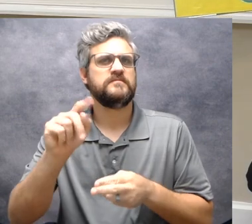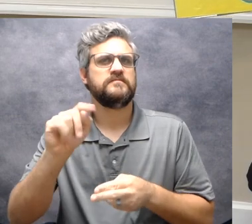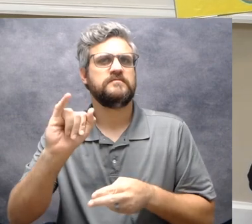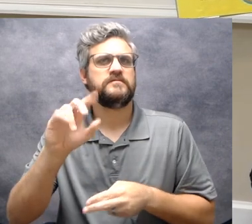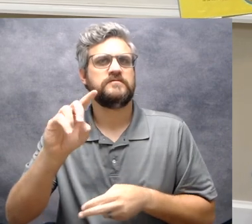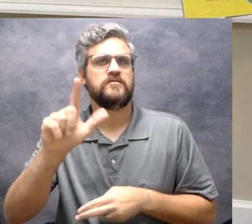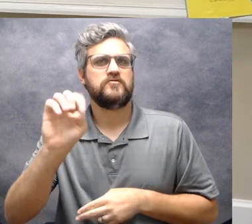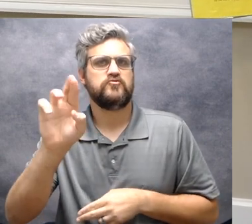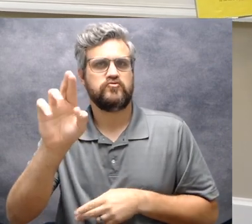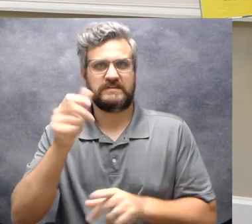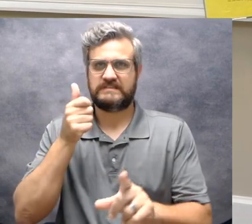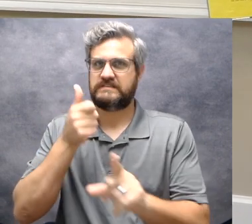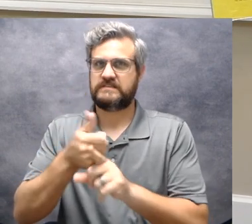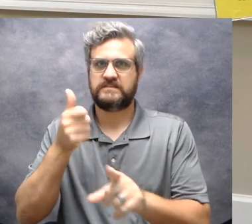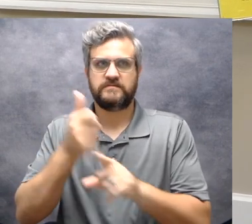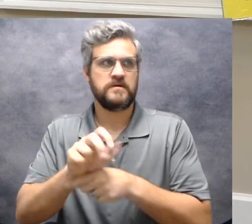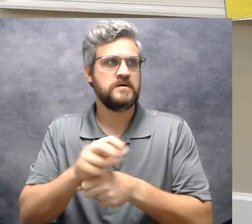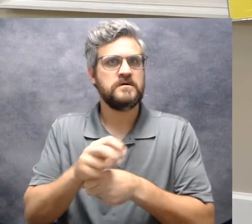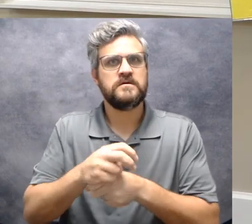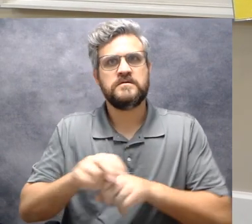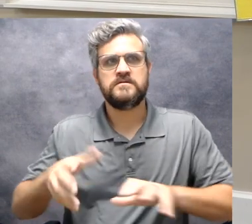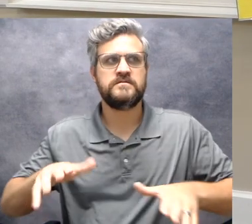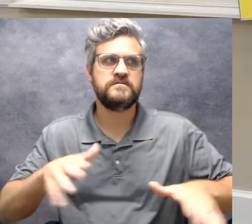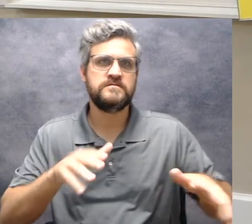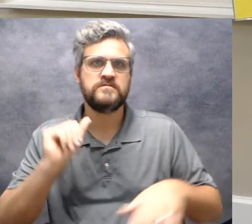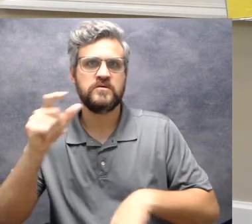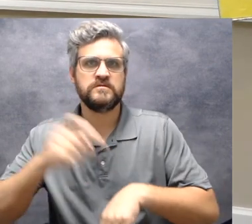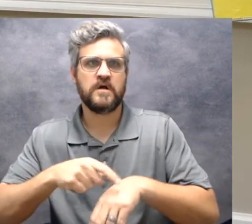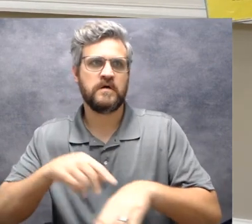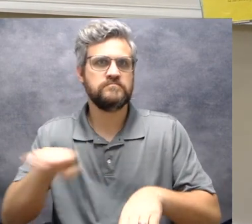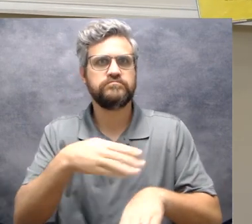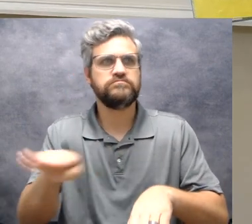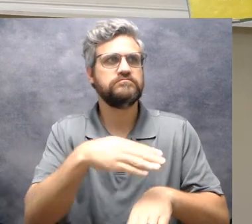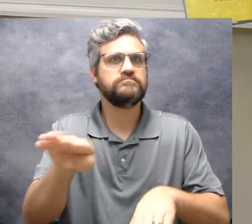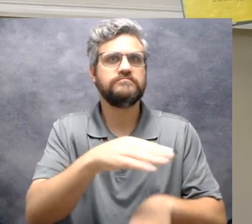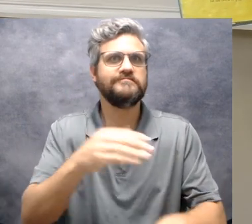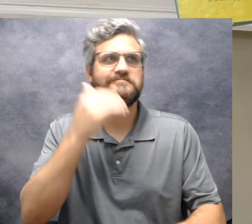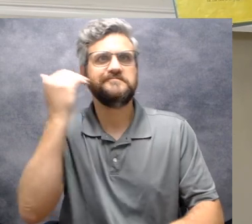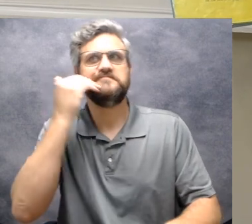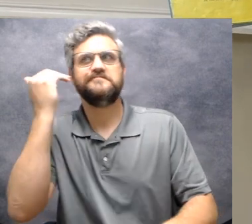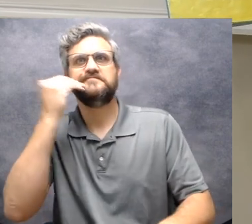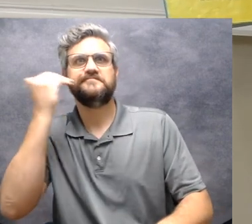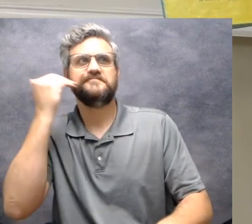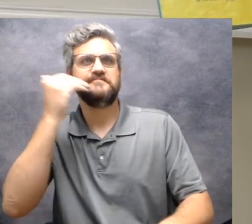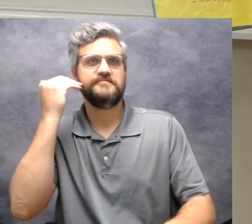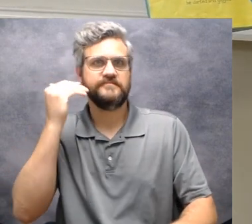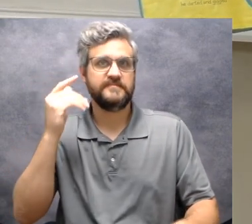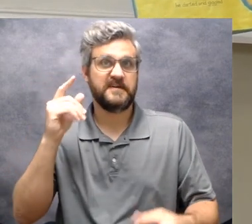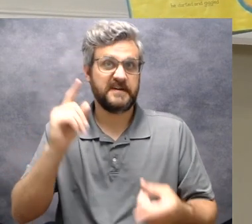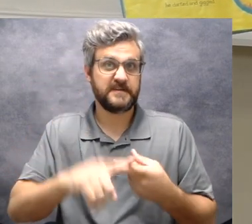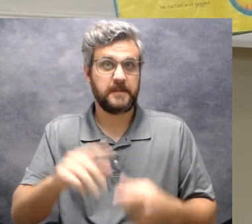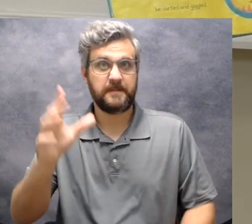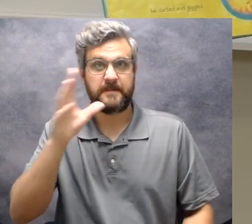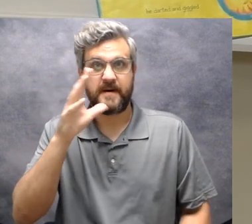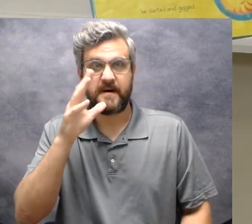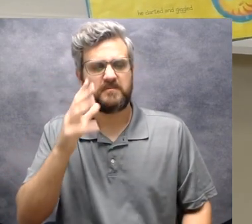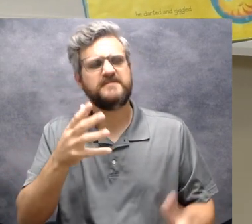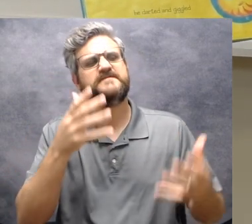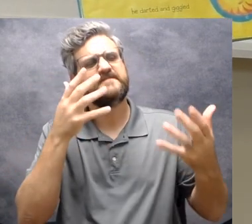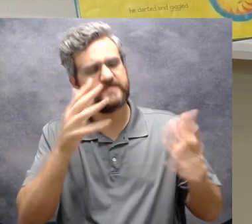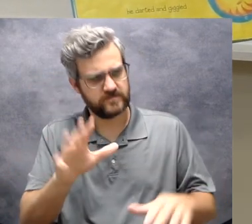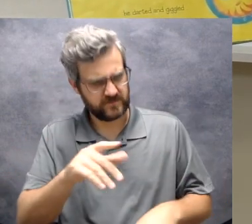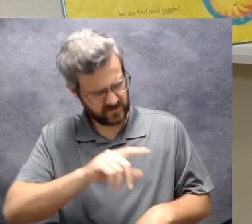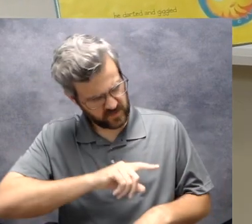was always fidgeting he wiggled and he squiggled and he darted and he higgled until his mom got fed up with him